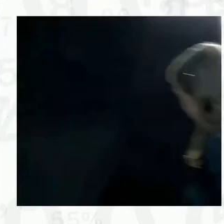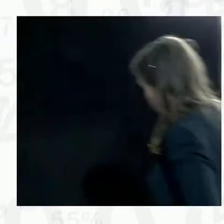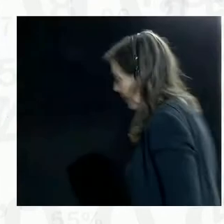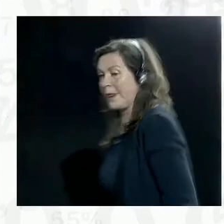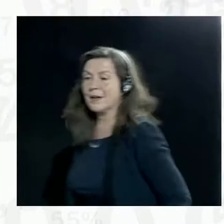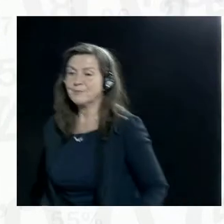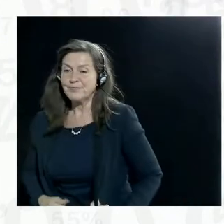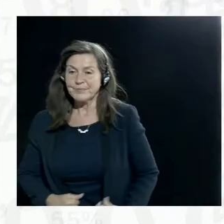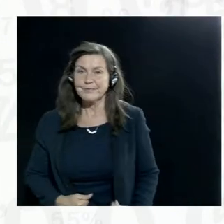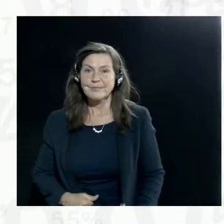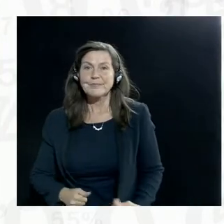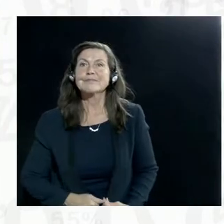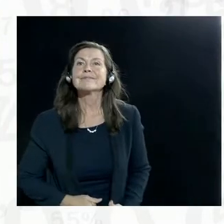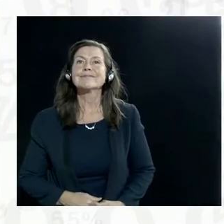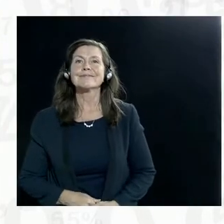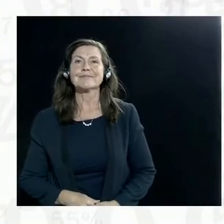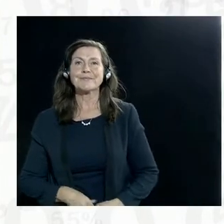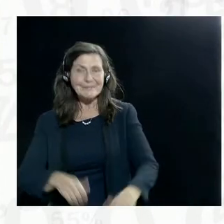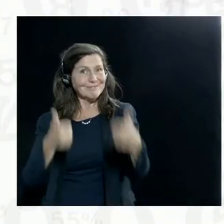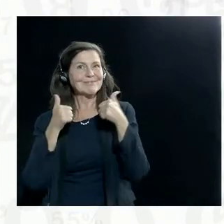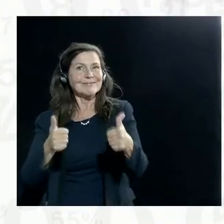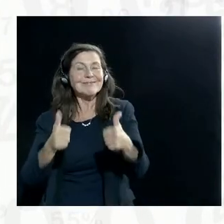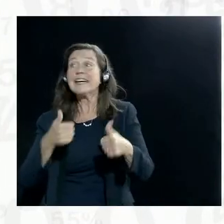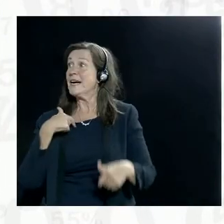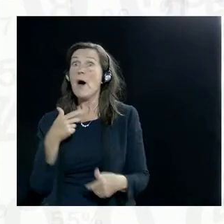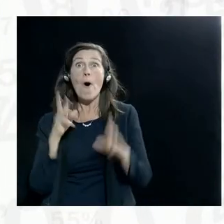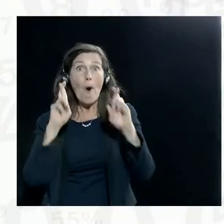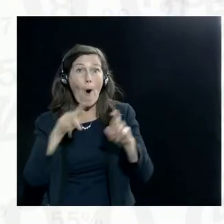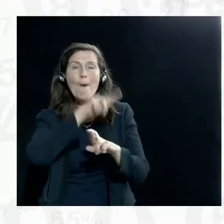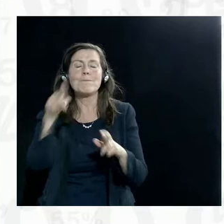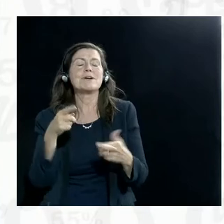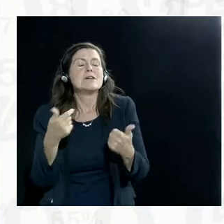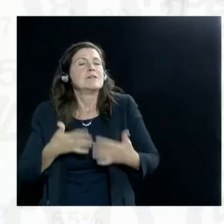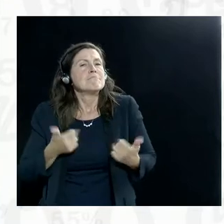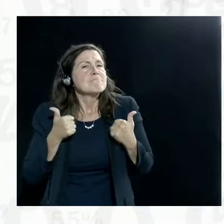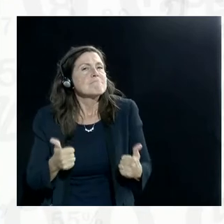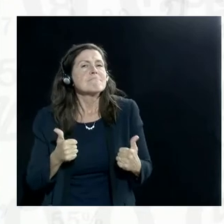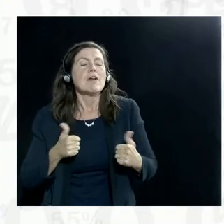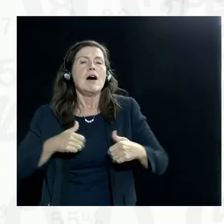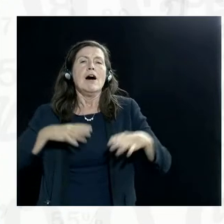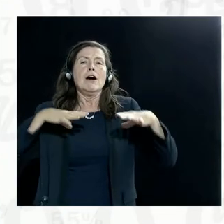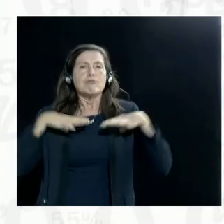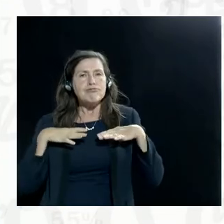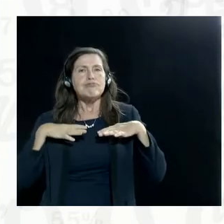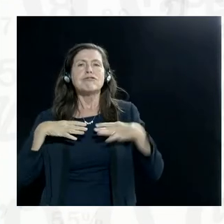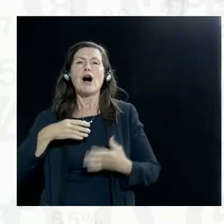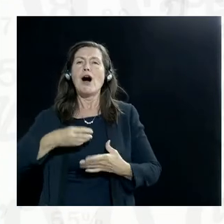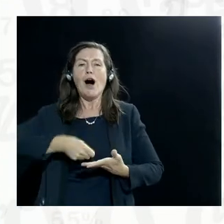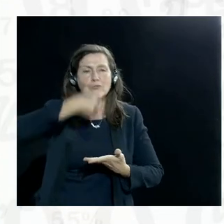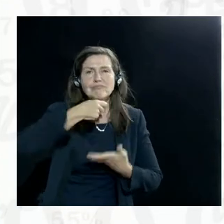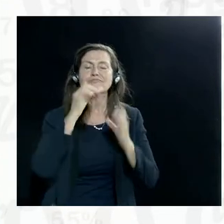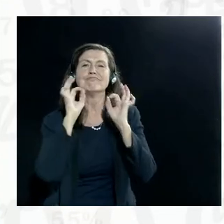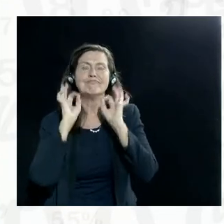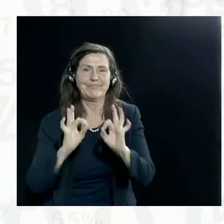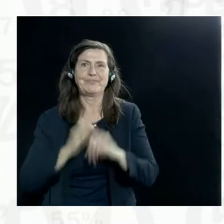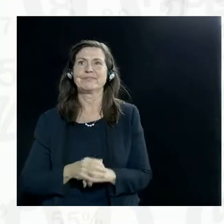I hope you all had a nice break, welcome to a session, a session where I can guarantee you, you feel very much